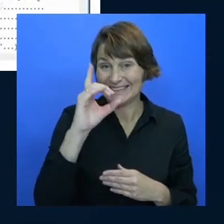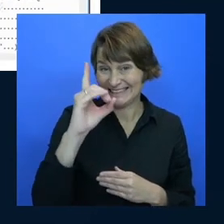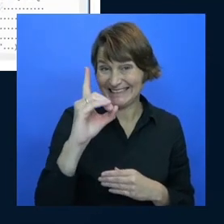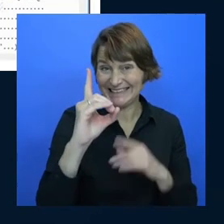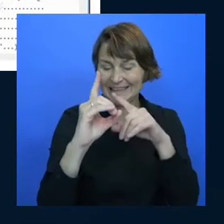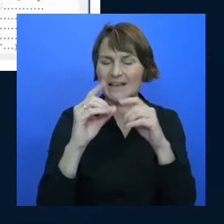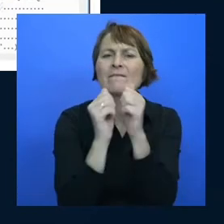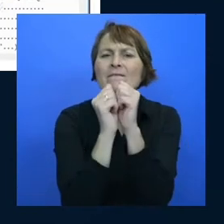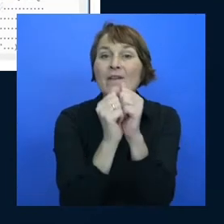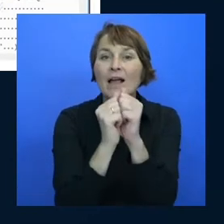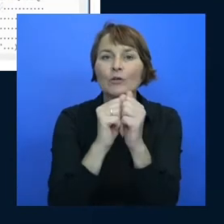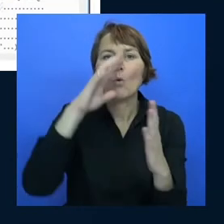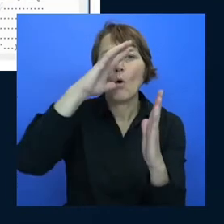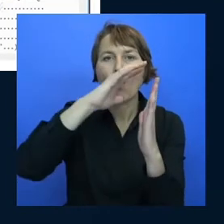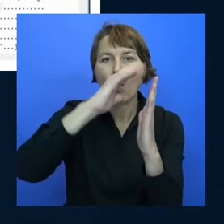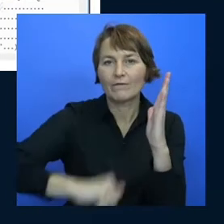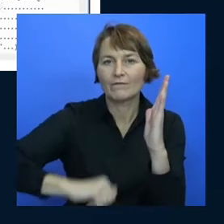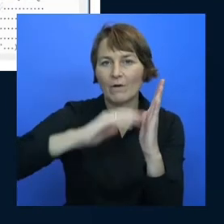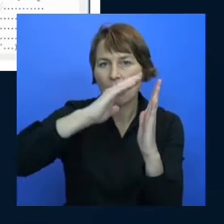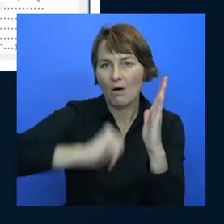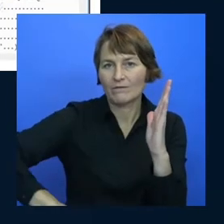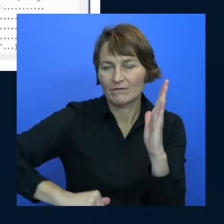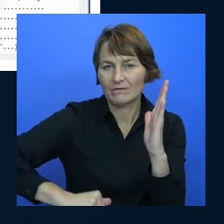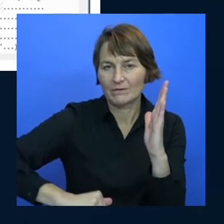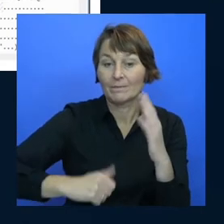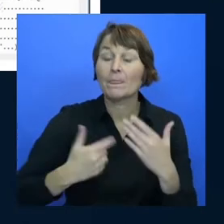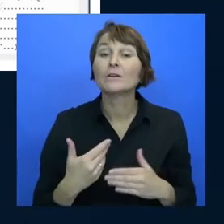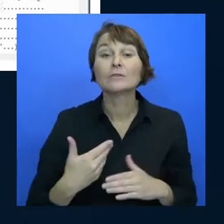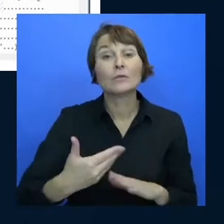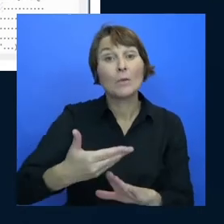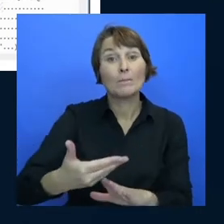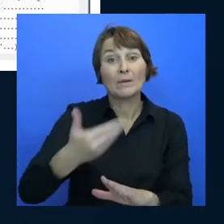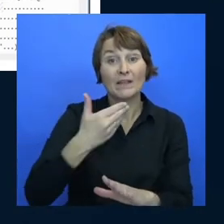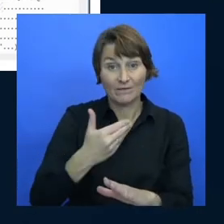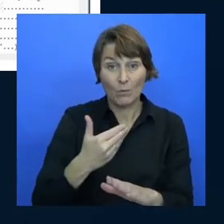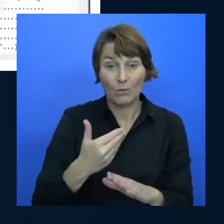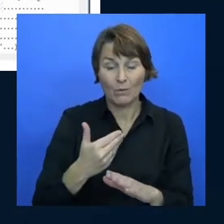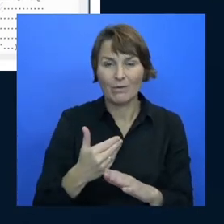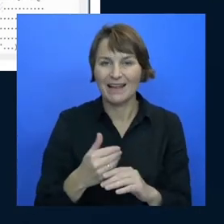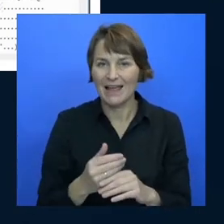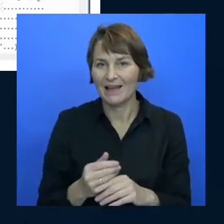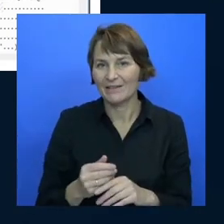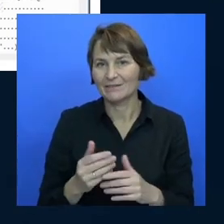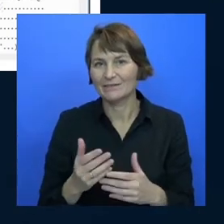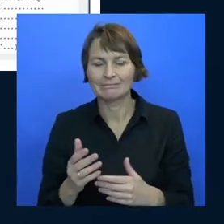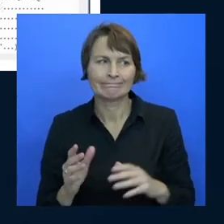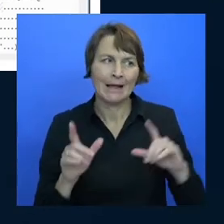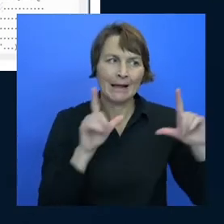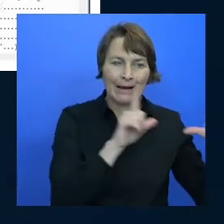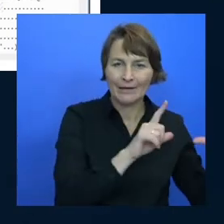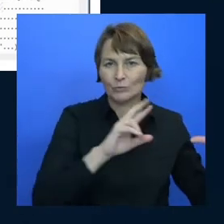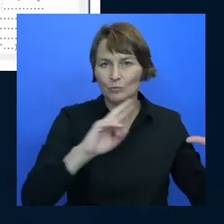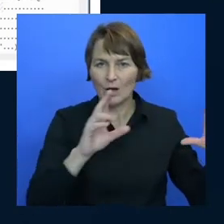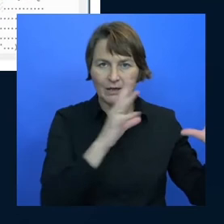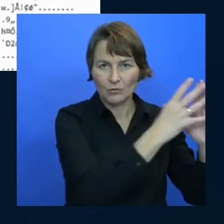have been removed i copied my file from the left to the right and of course the computer gets